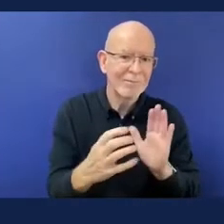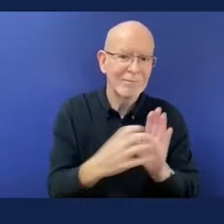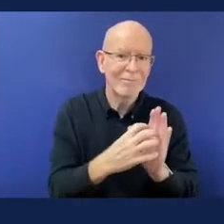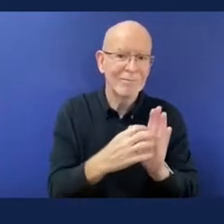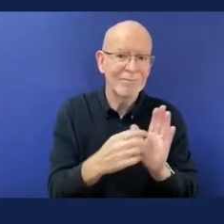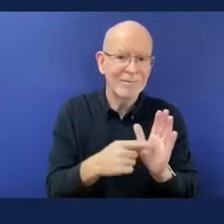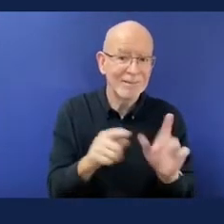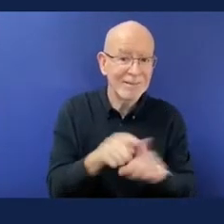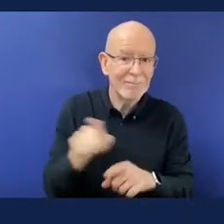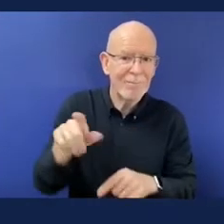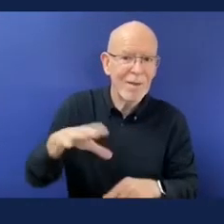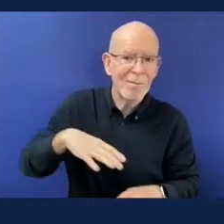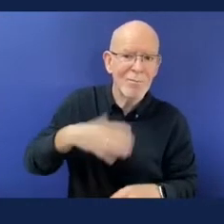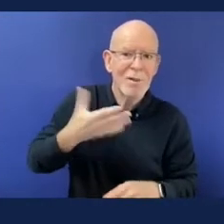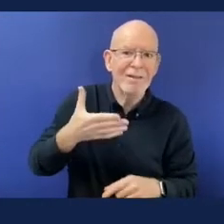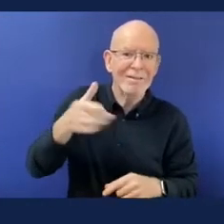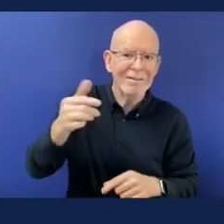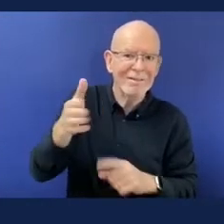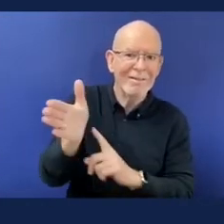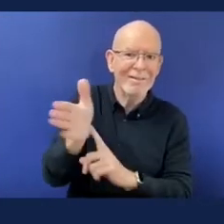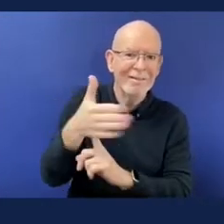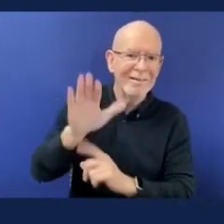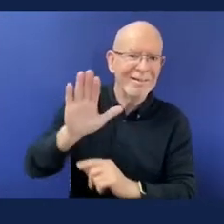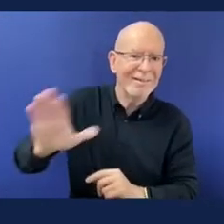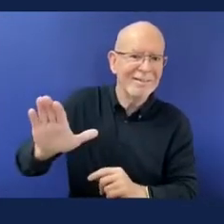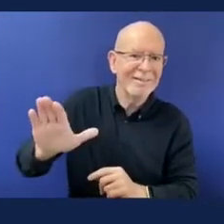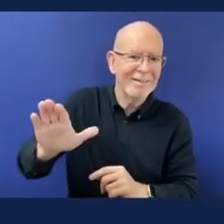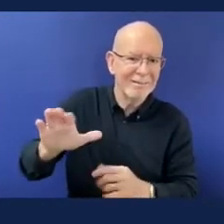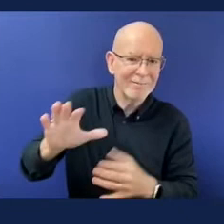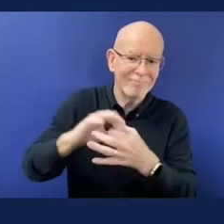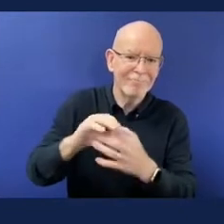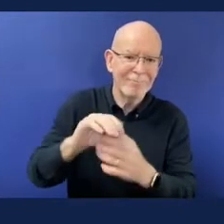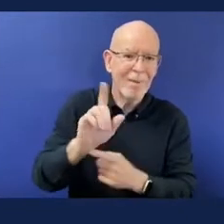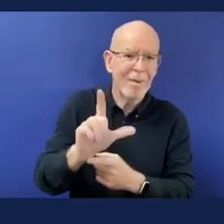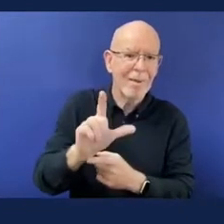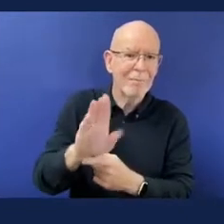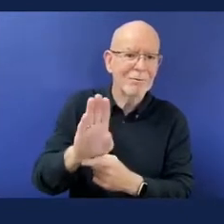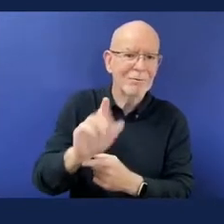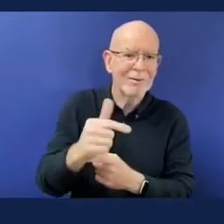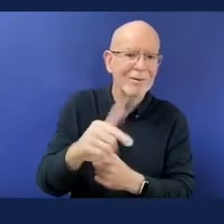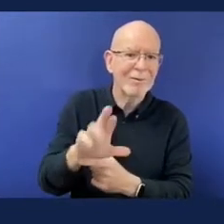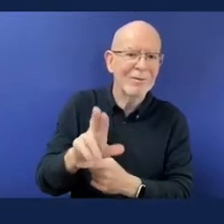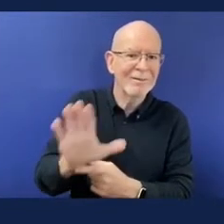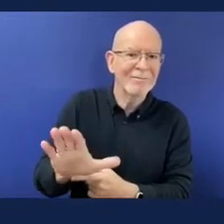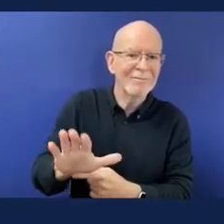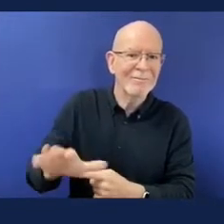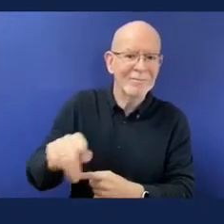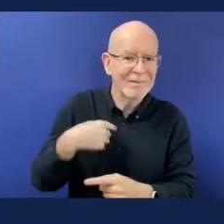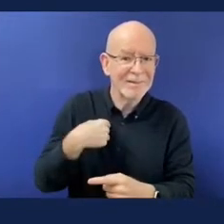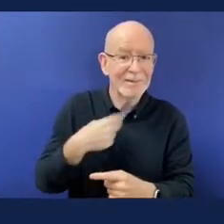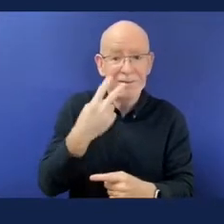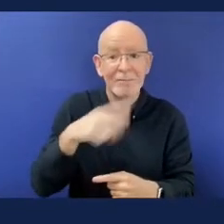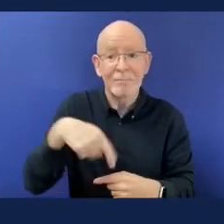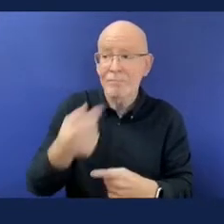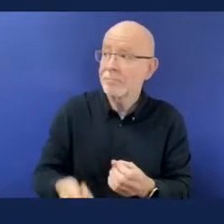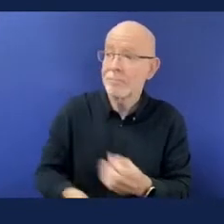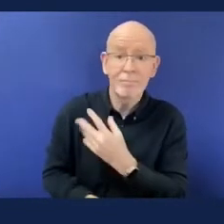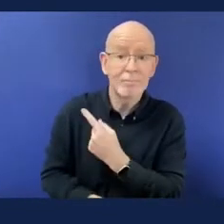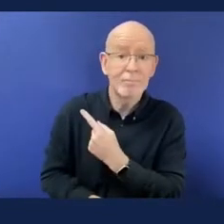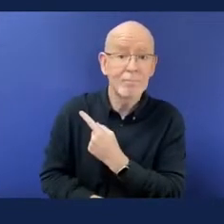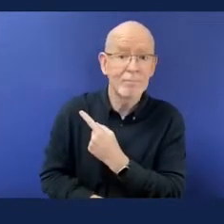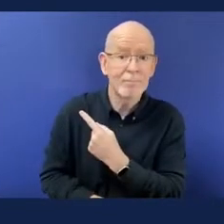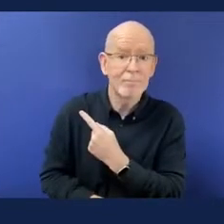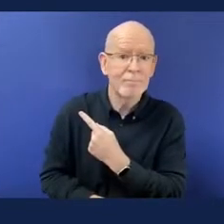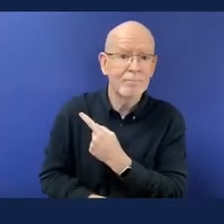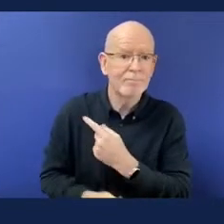organisations who lead on disability sport so IPC, Special Olympics, Invictus Games and Deaf Olympics working together for the first